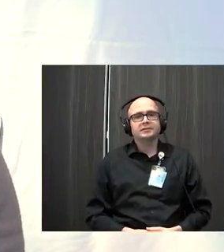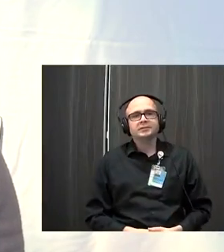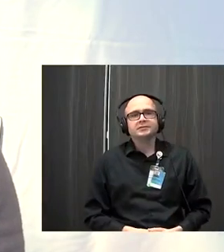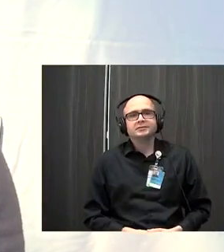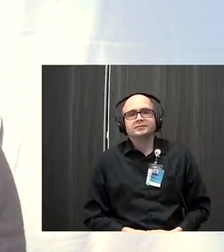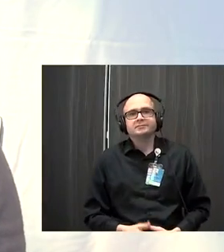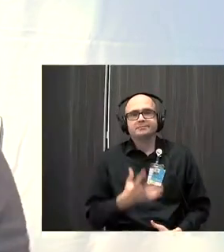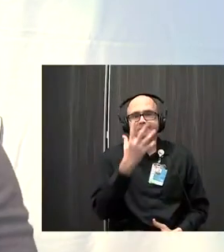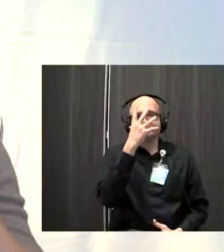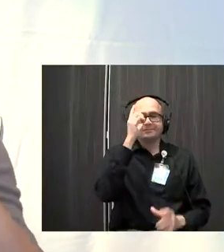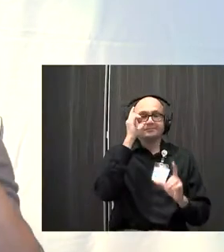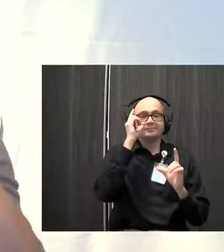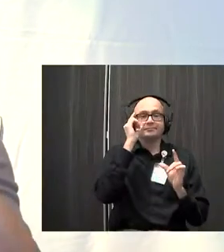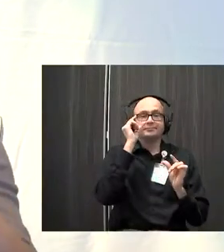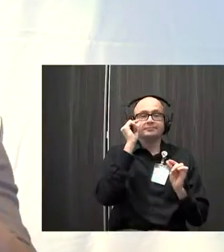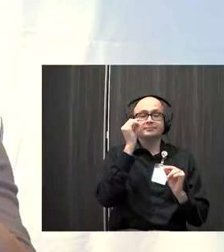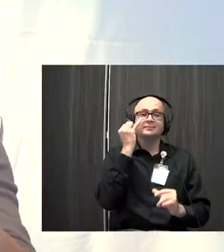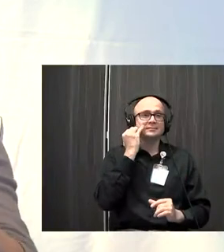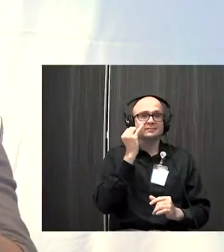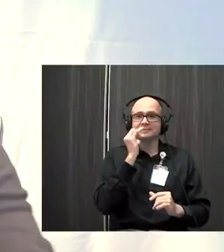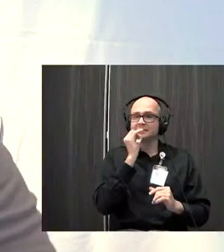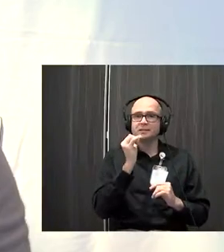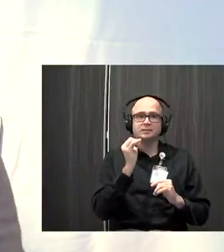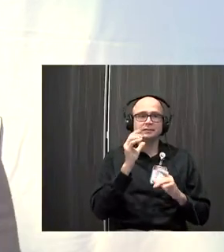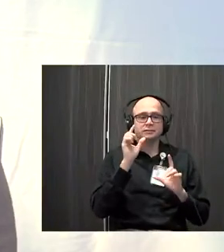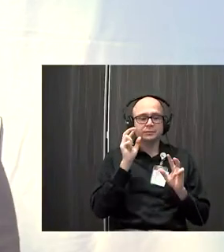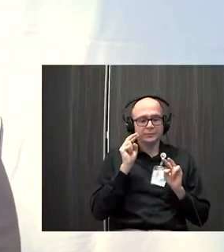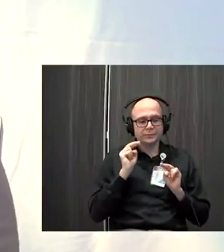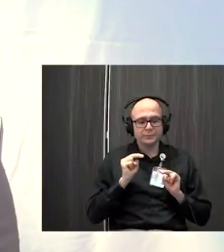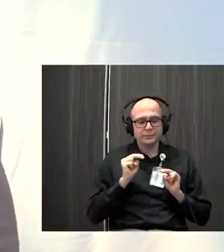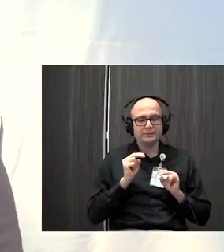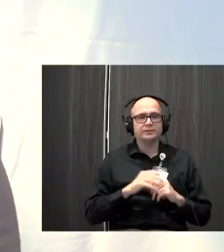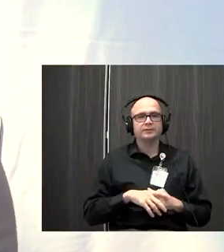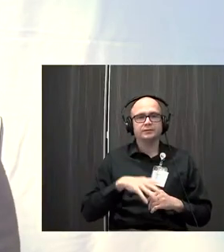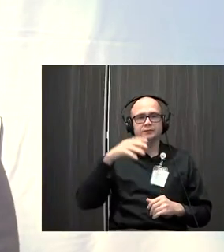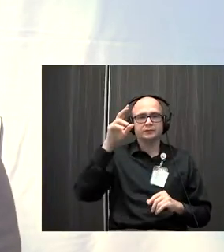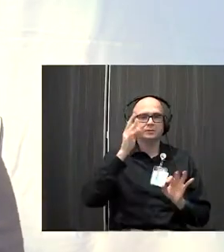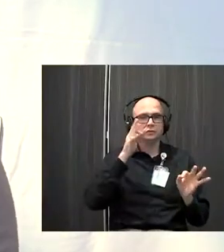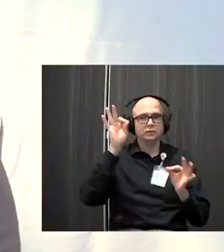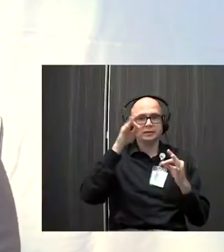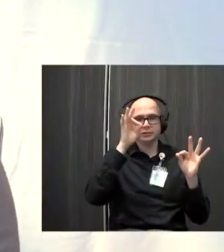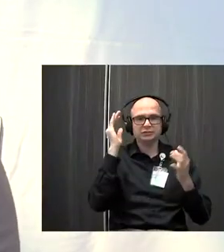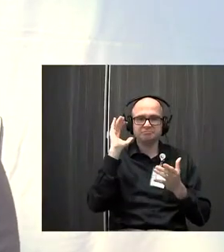Closing your eyes if that's comfortable, and if not, just a soft gaze downward to minimize distractions.